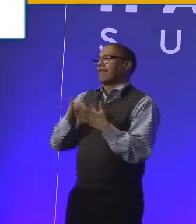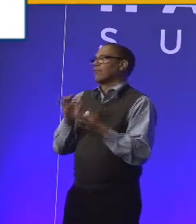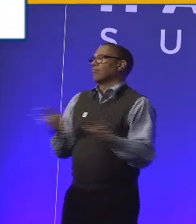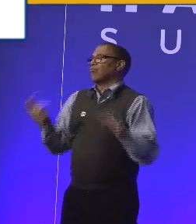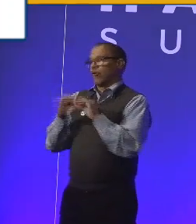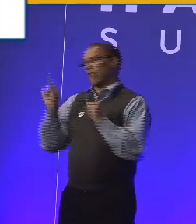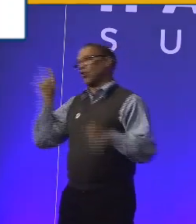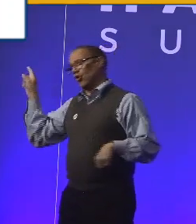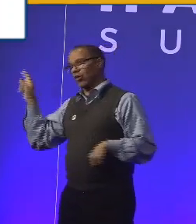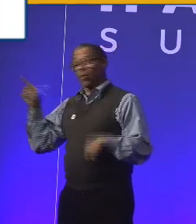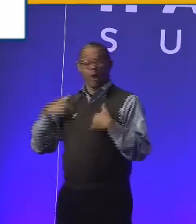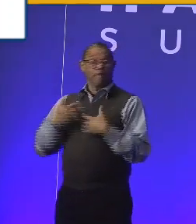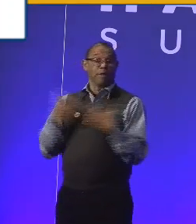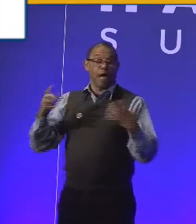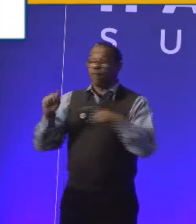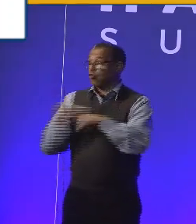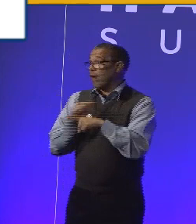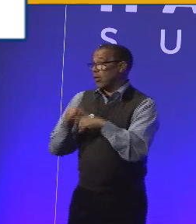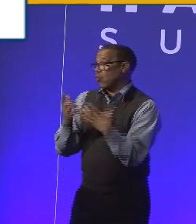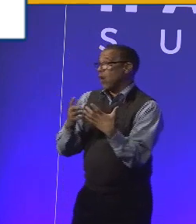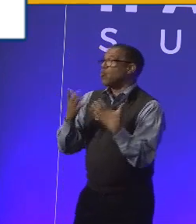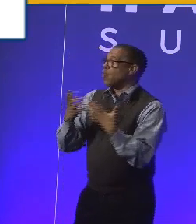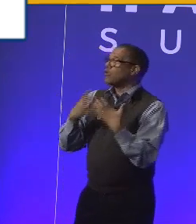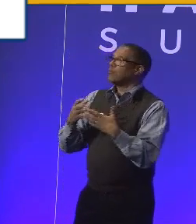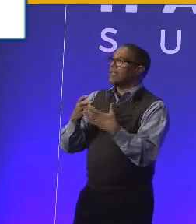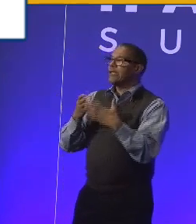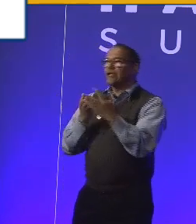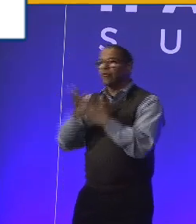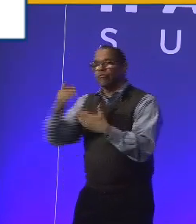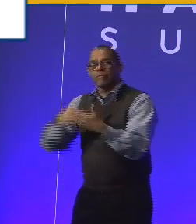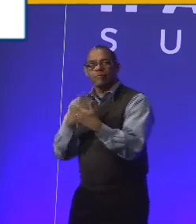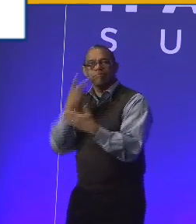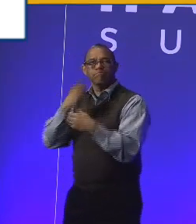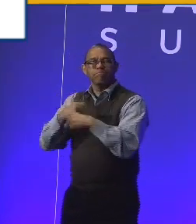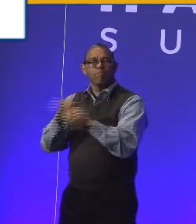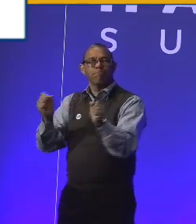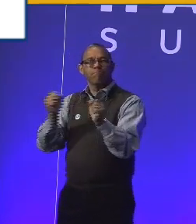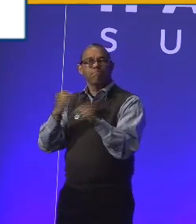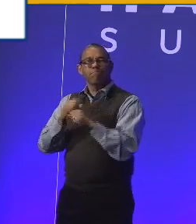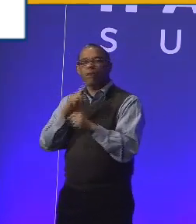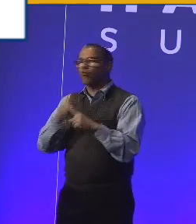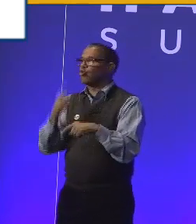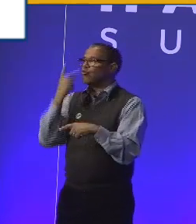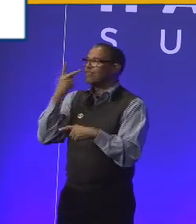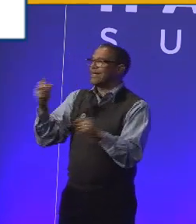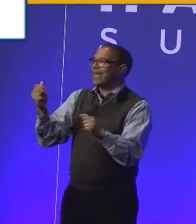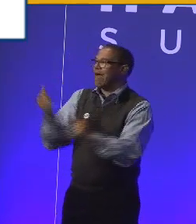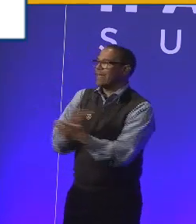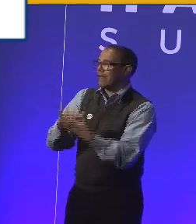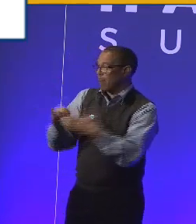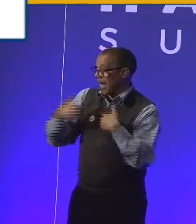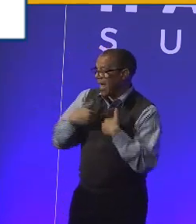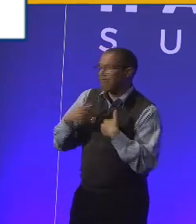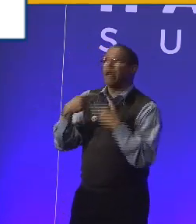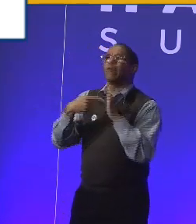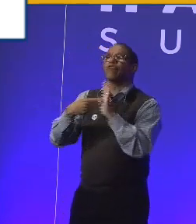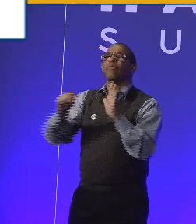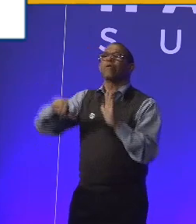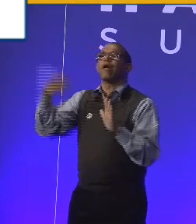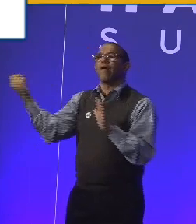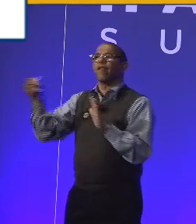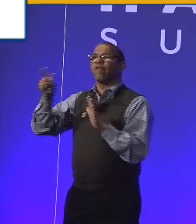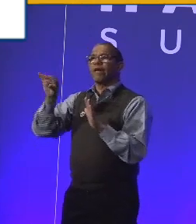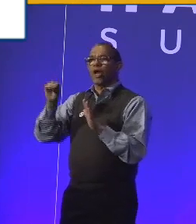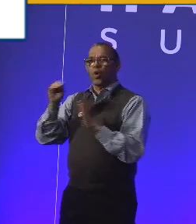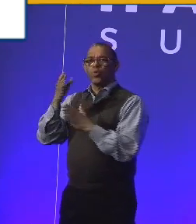into training and we want to be as transparent as possible on the training that we deliver internally at Microsoft. I'm just going to run through a quick bit of video showing some of our